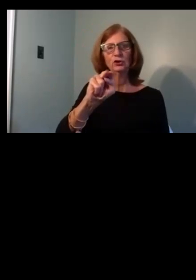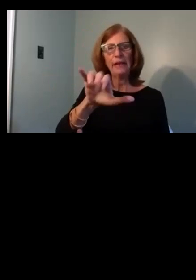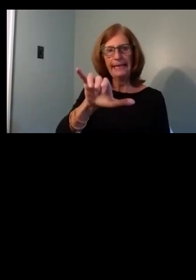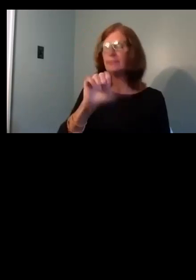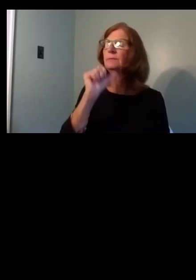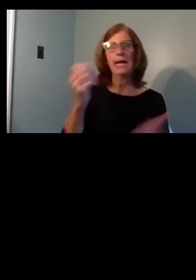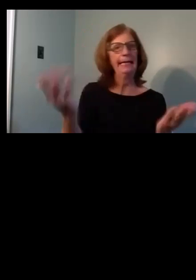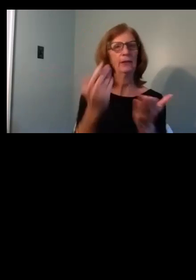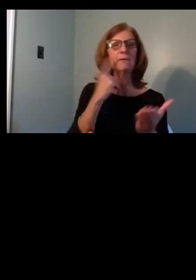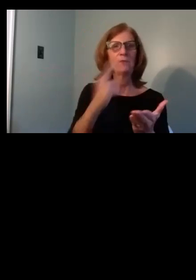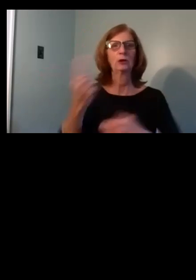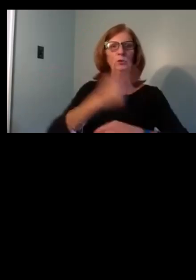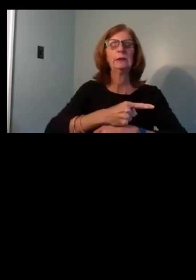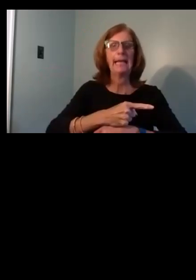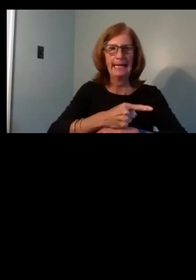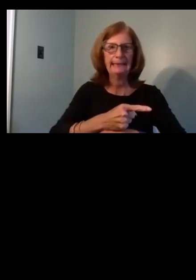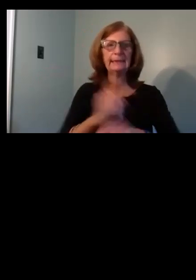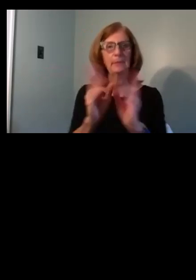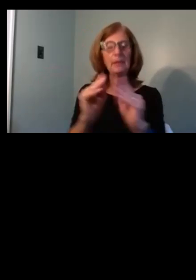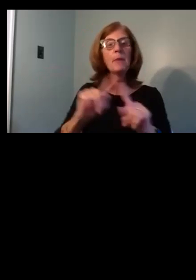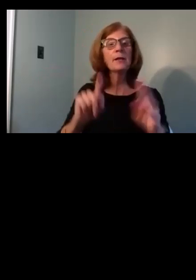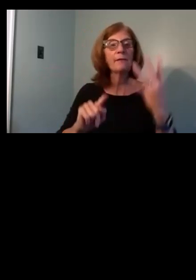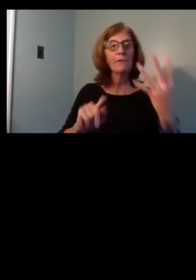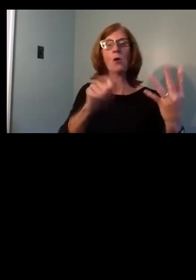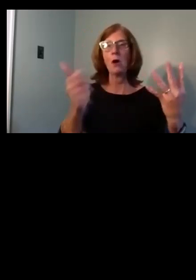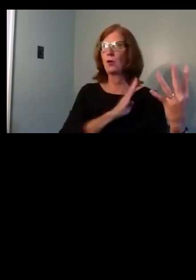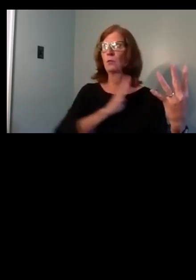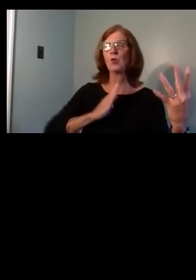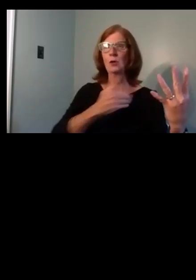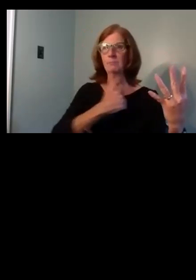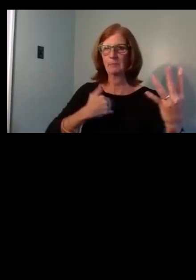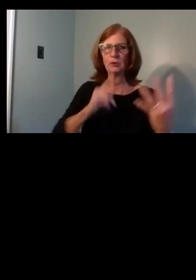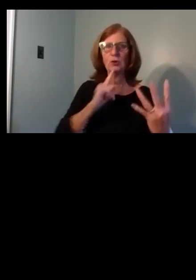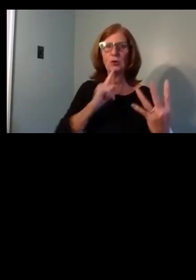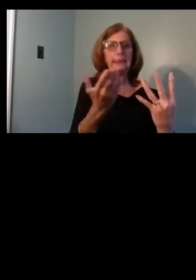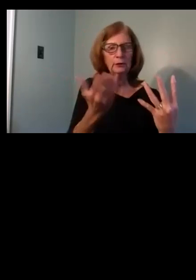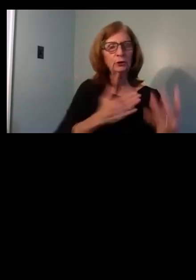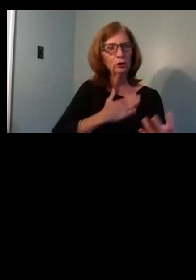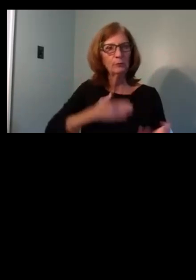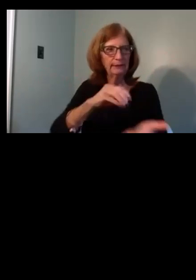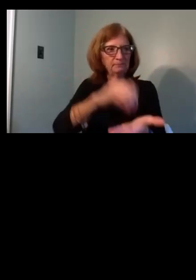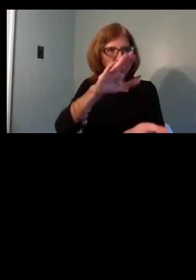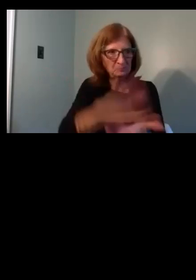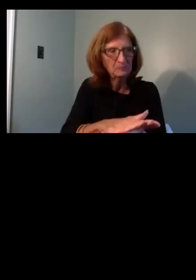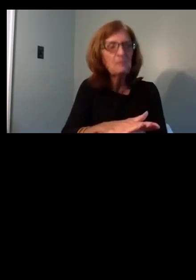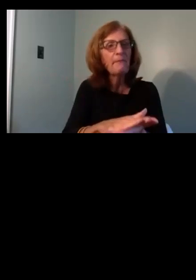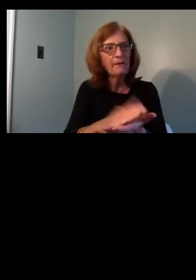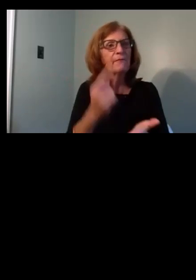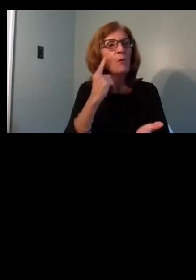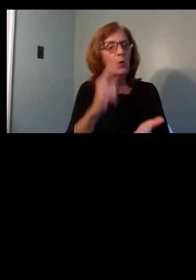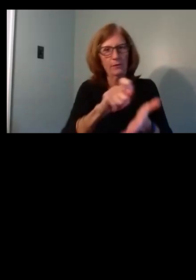uh all four other board members are present so that will be reflected in in next meetings for this